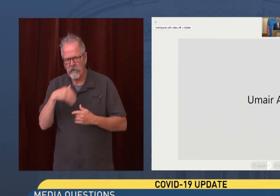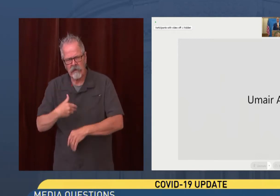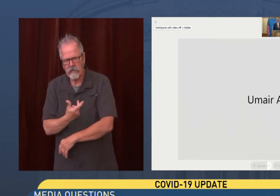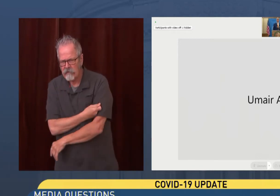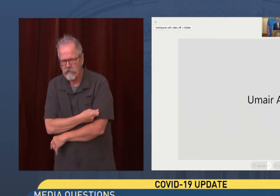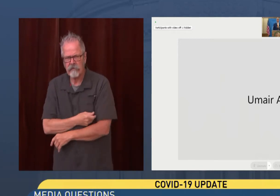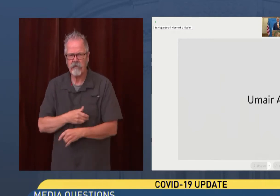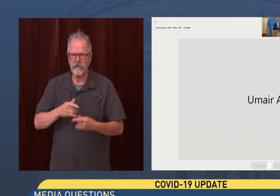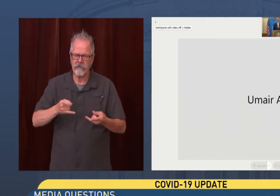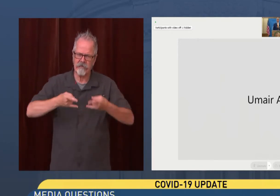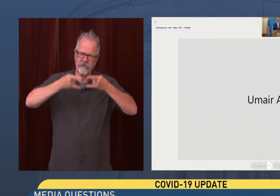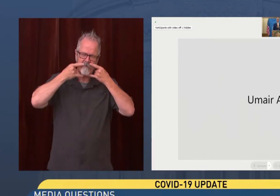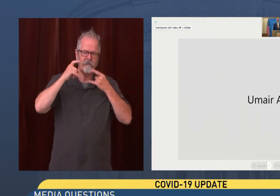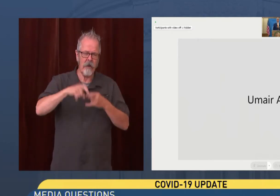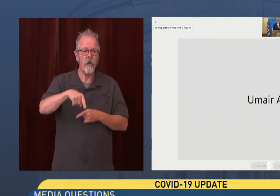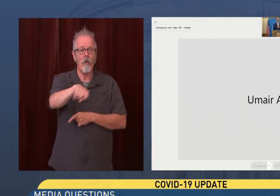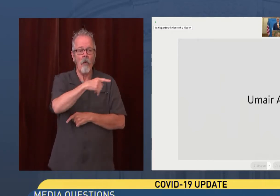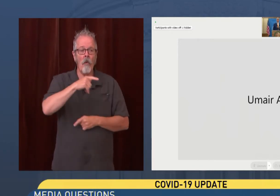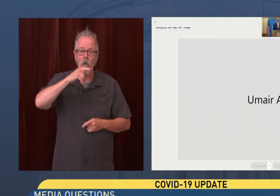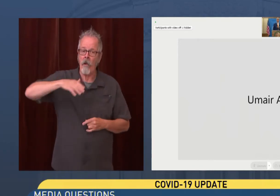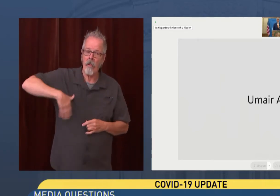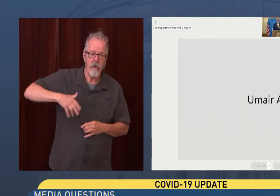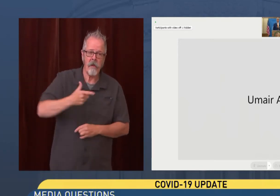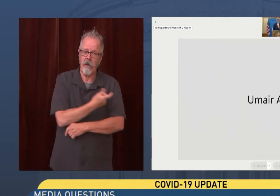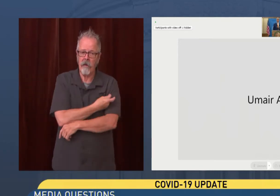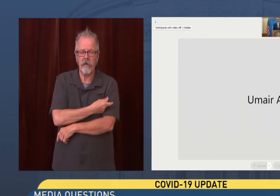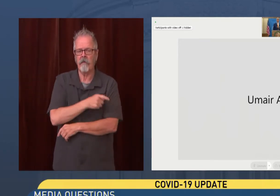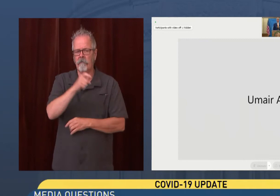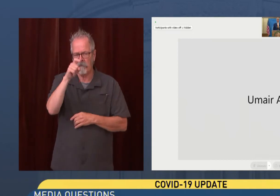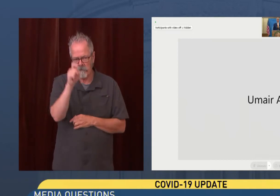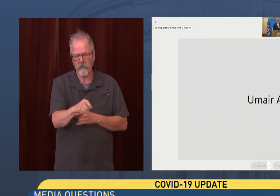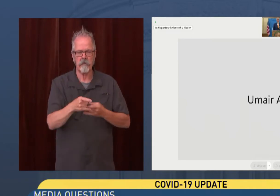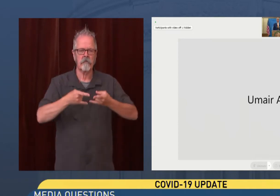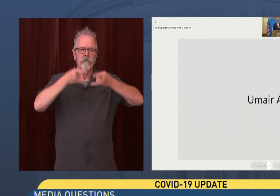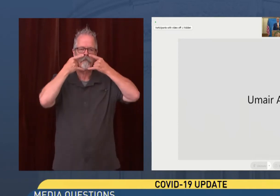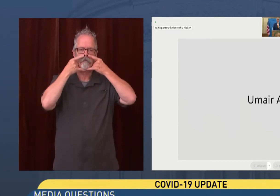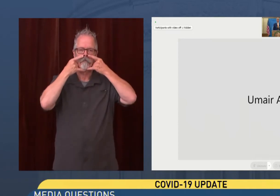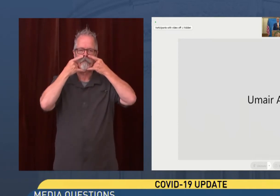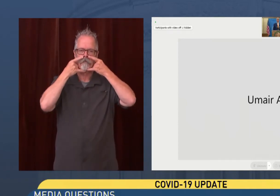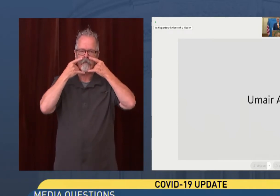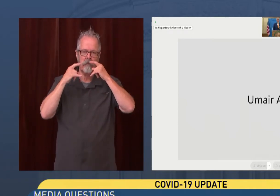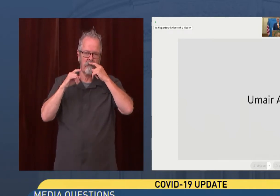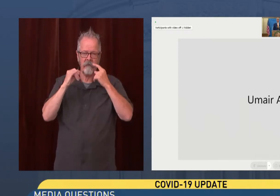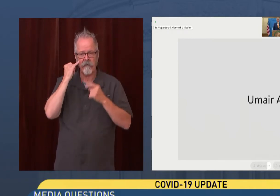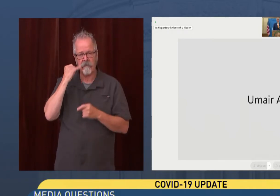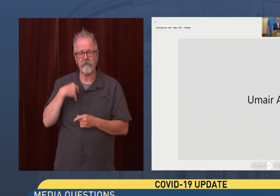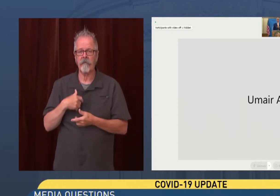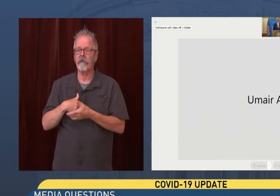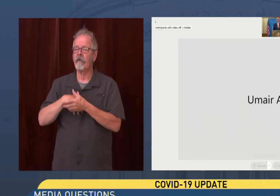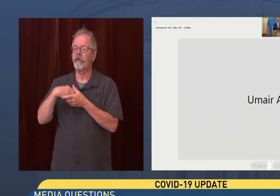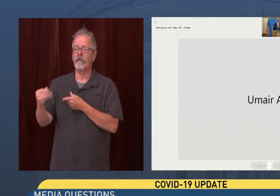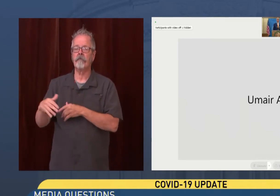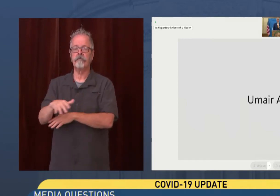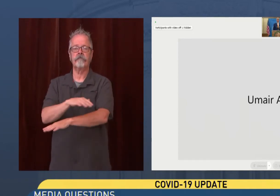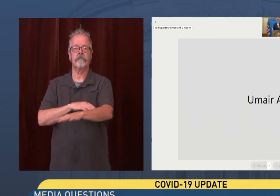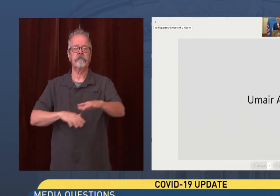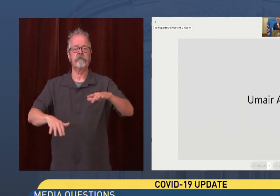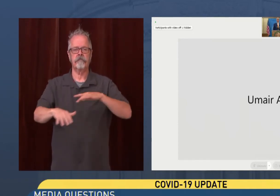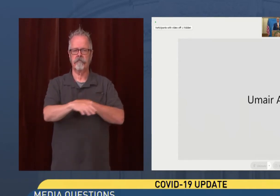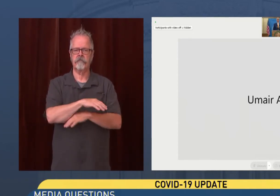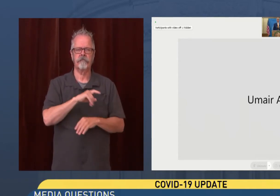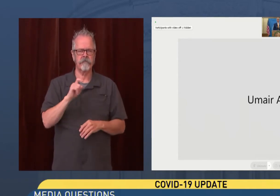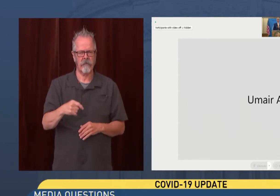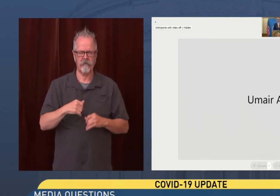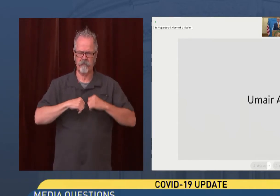And we want to make sure that that is also known for those when they're out and about, that they've got to be able to protect others